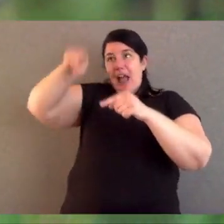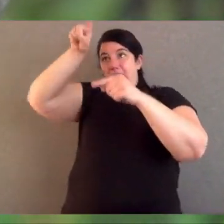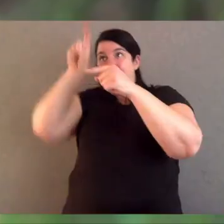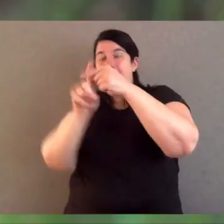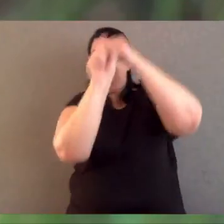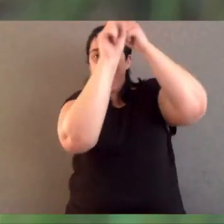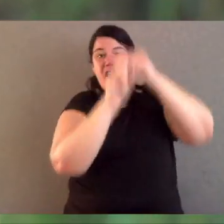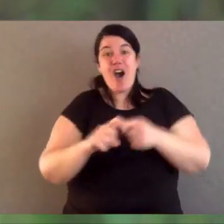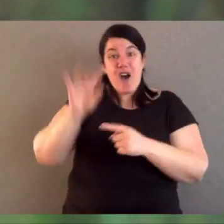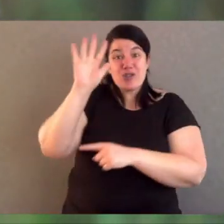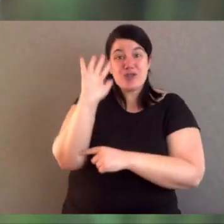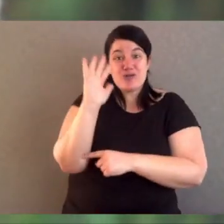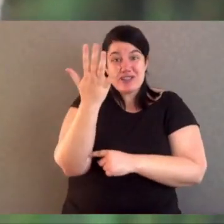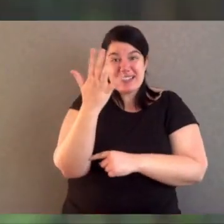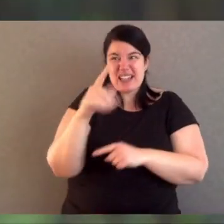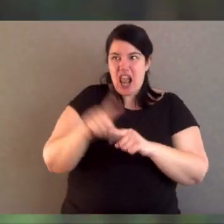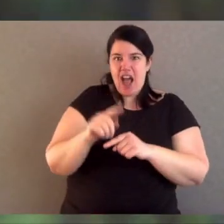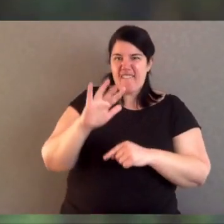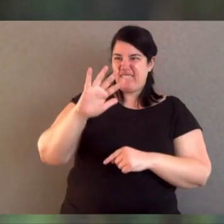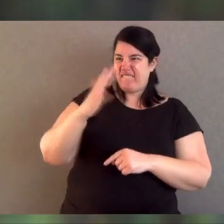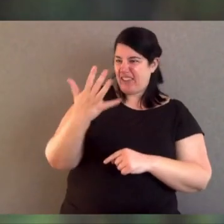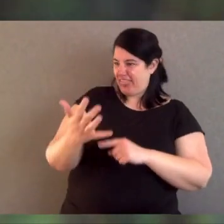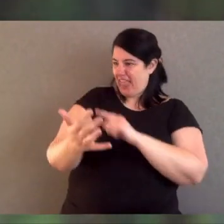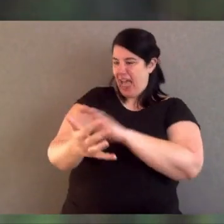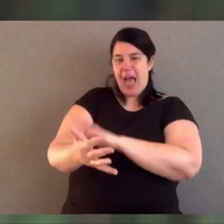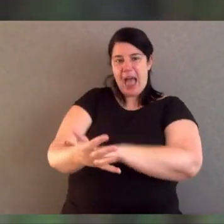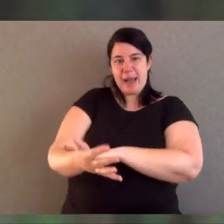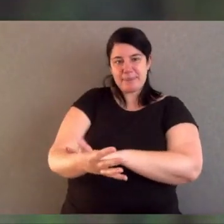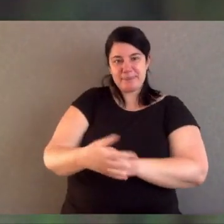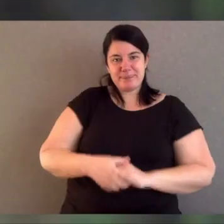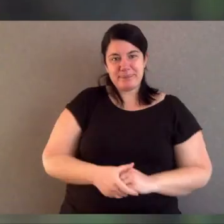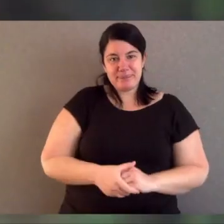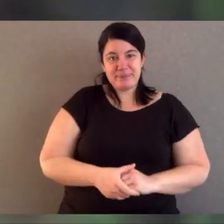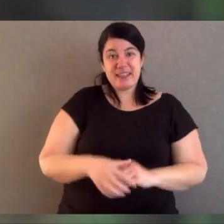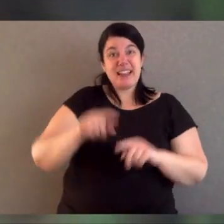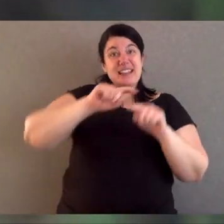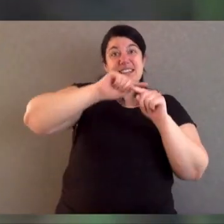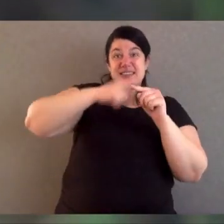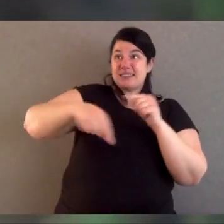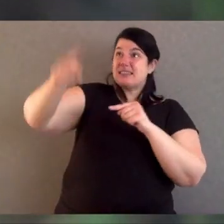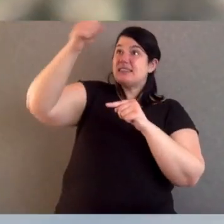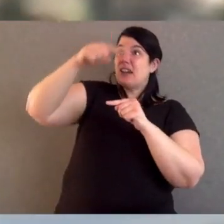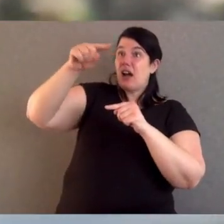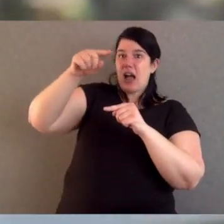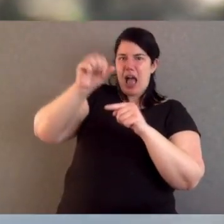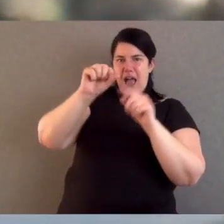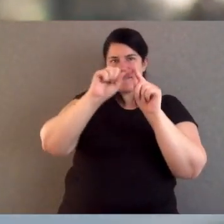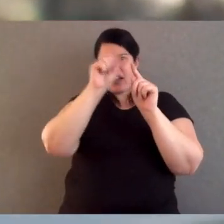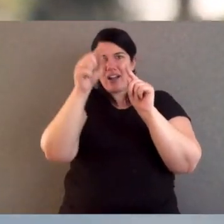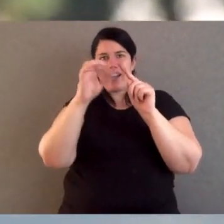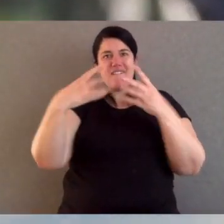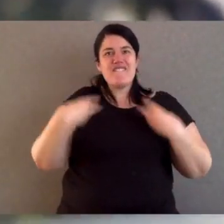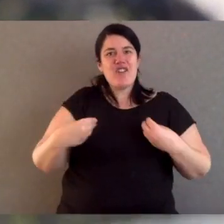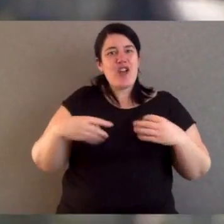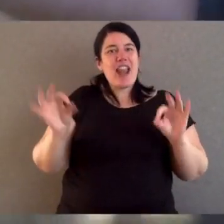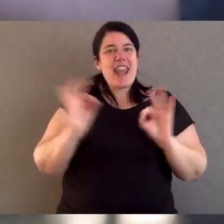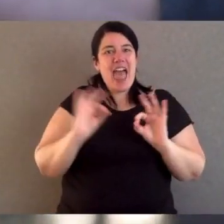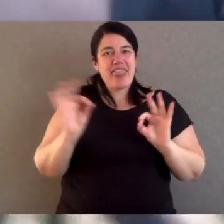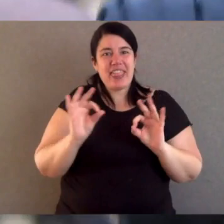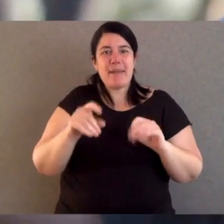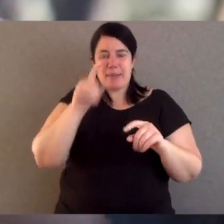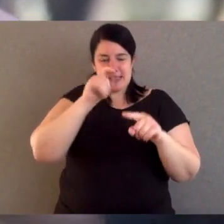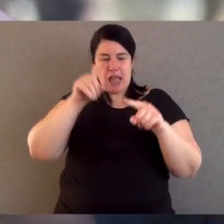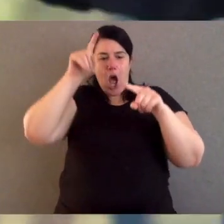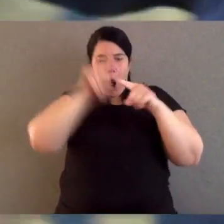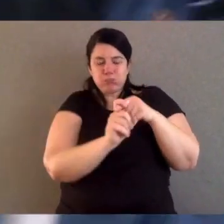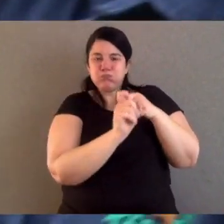use it to grip on like a fifth arm, and under their tail, it's often bald, and it doesn't have the fur like on top, and